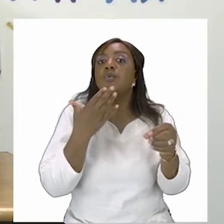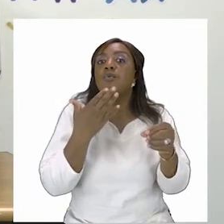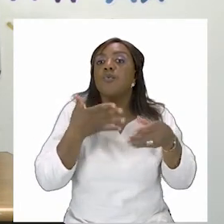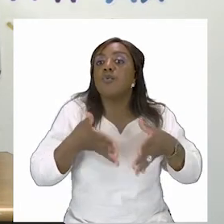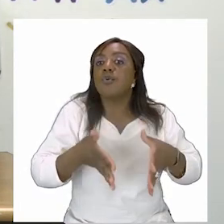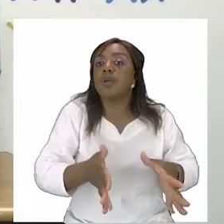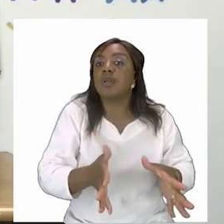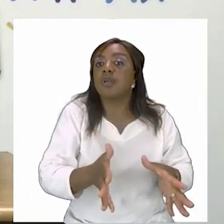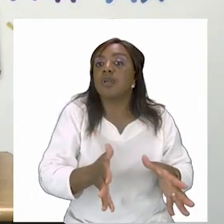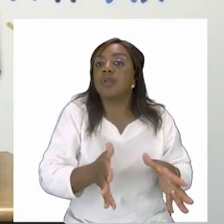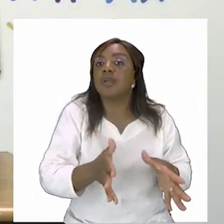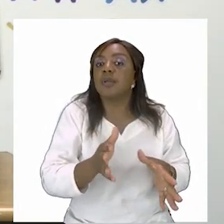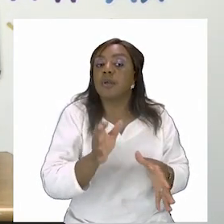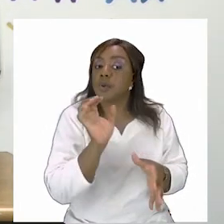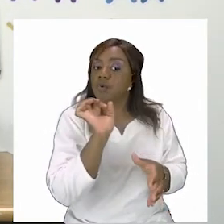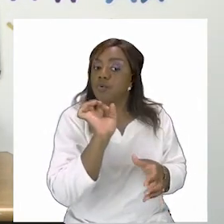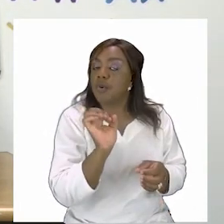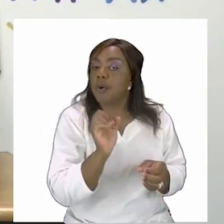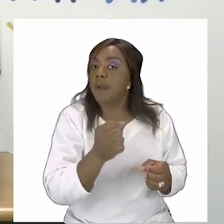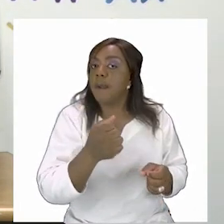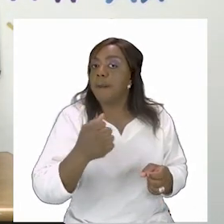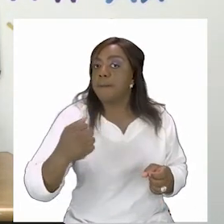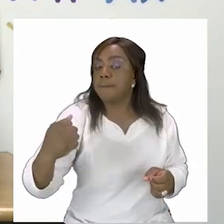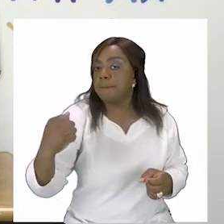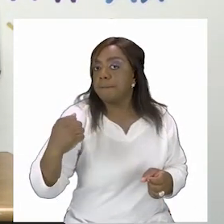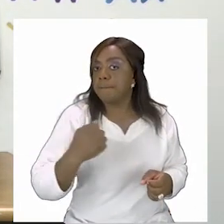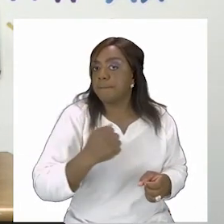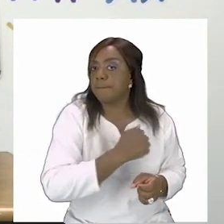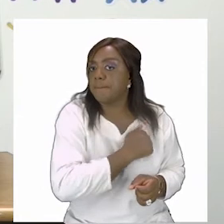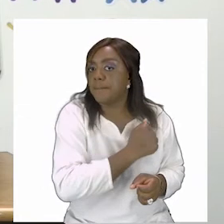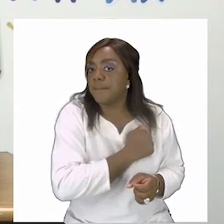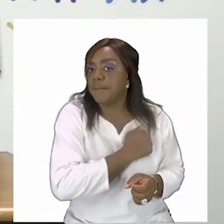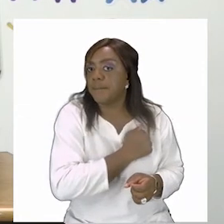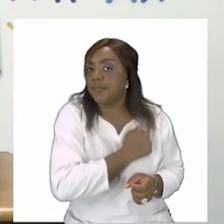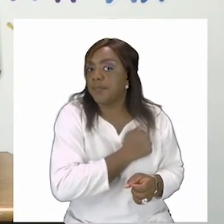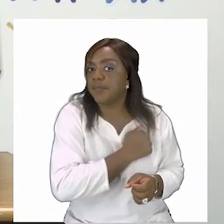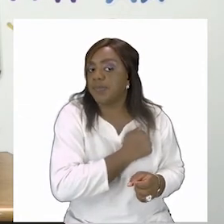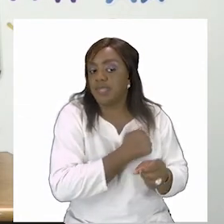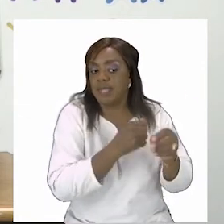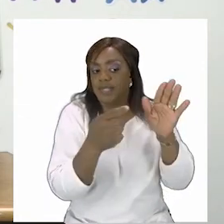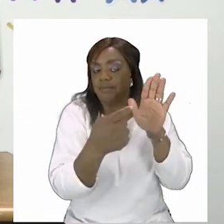your mother and your mother is here